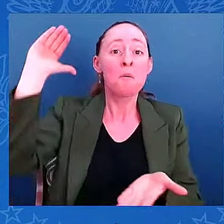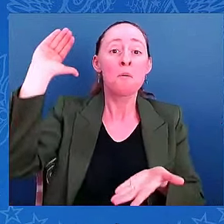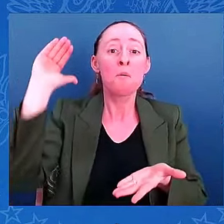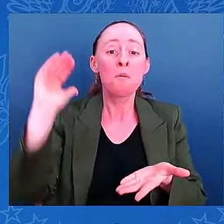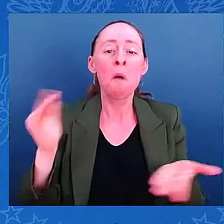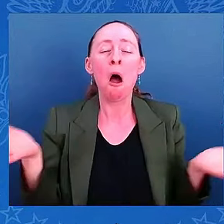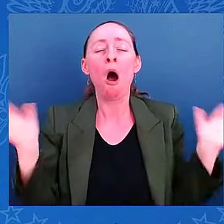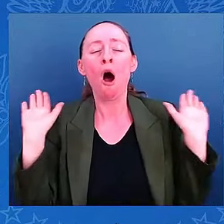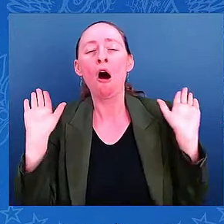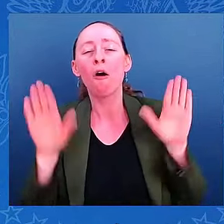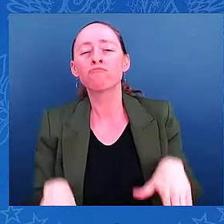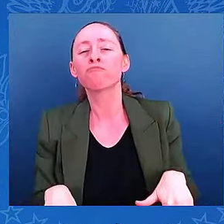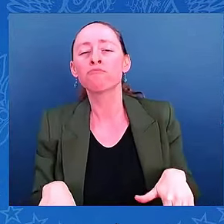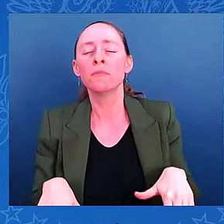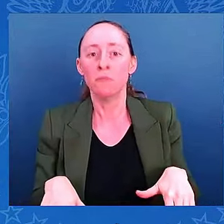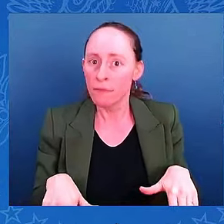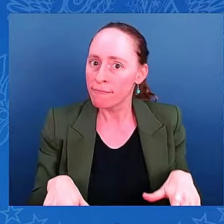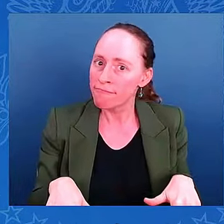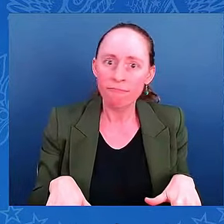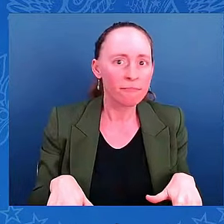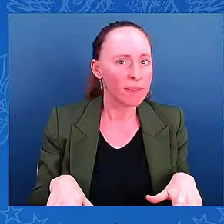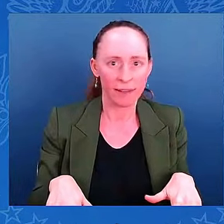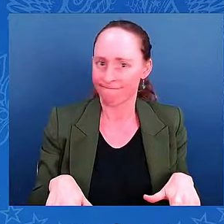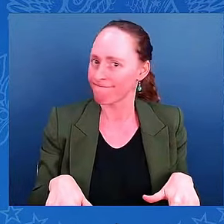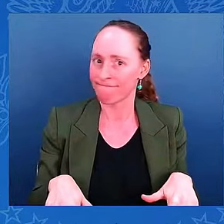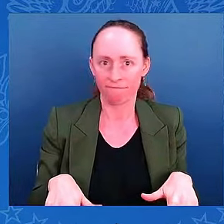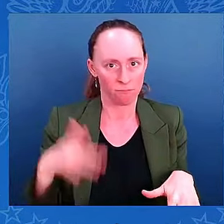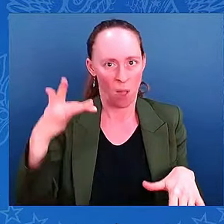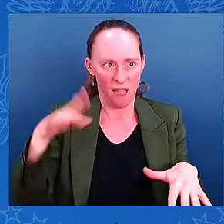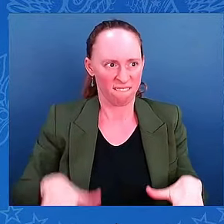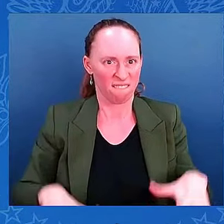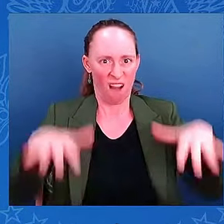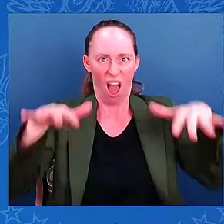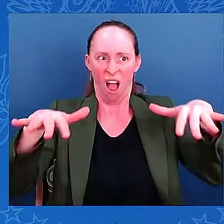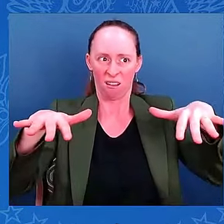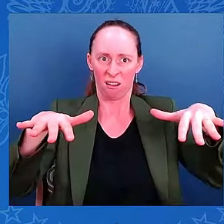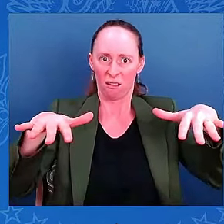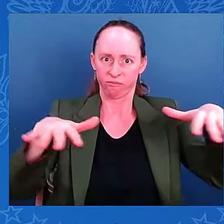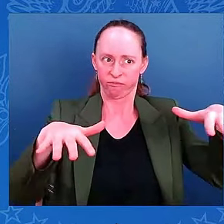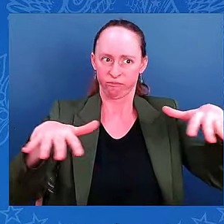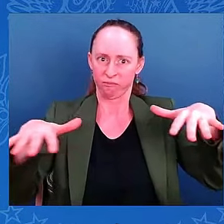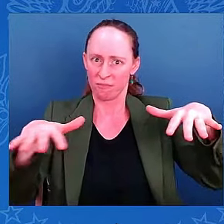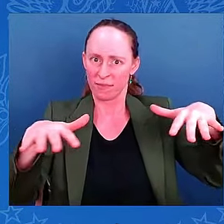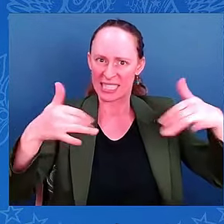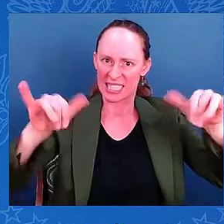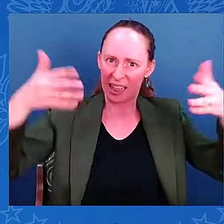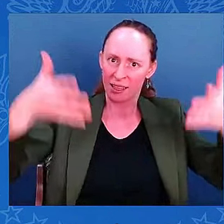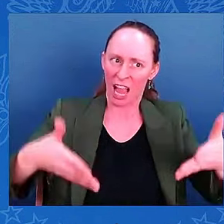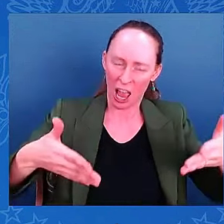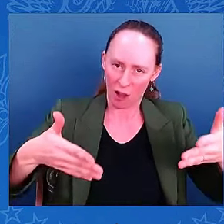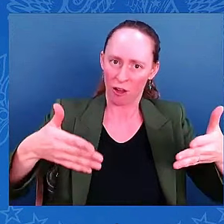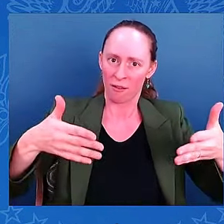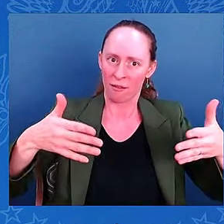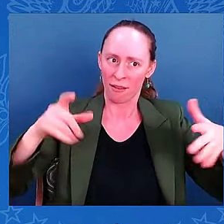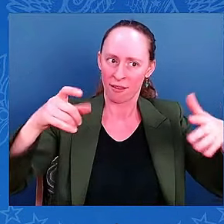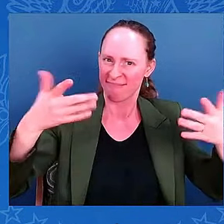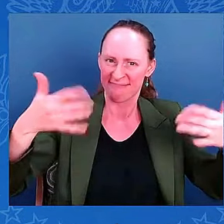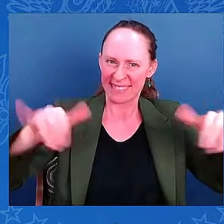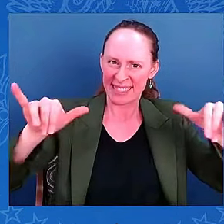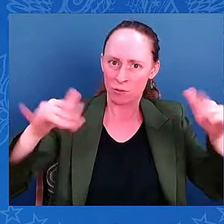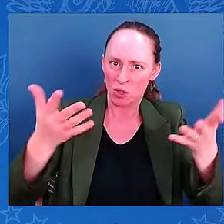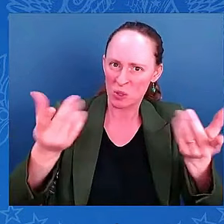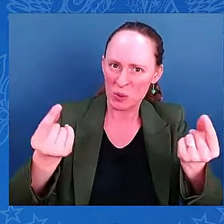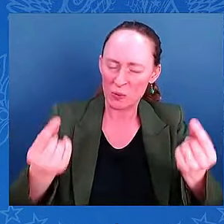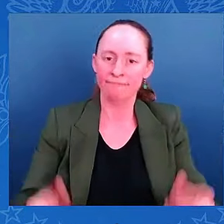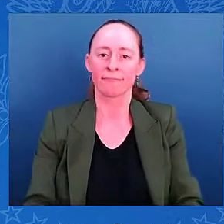are consequential, and it takes time, right? It takes time. That storm surge pushes up every nook and cranny of Florida.